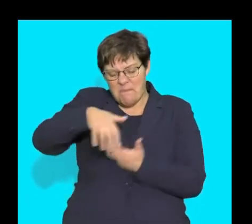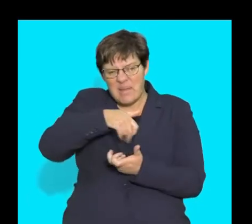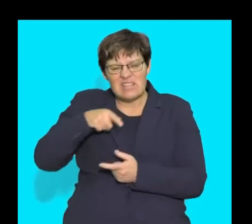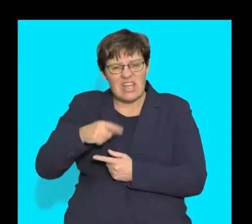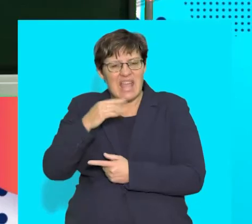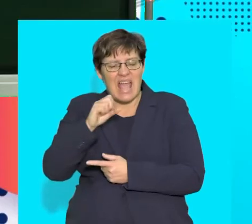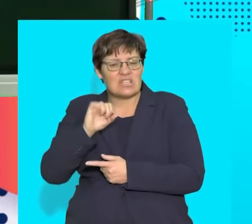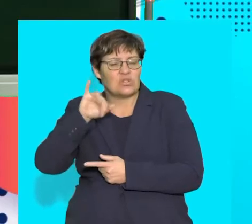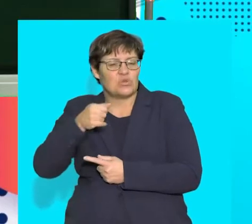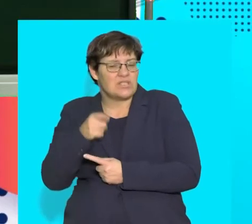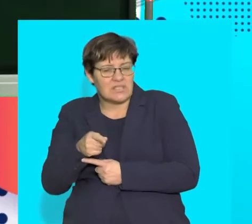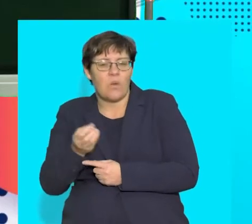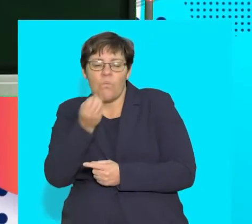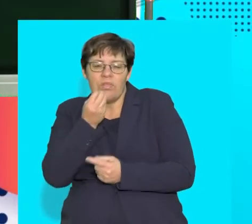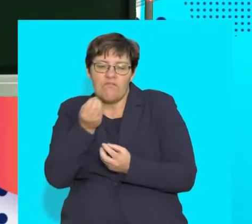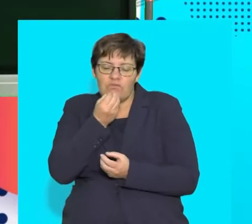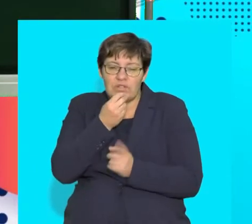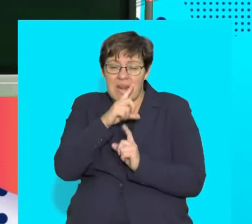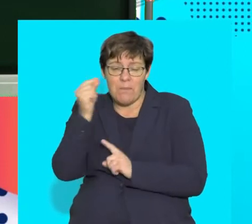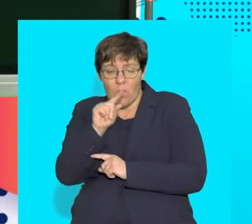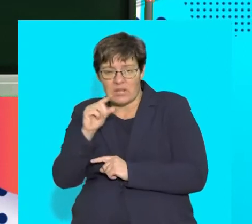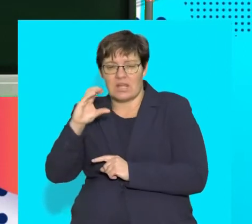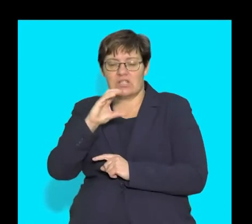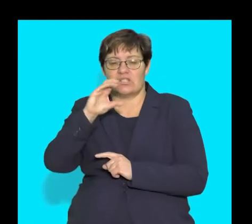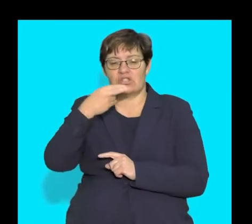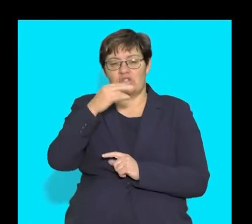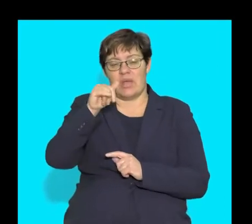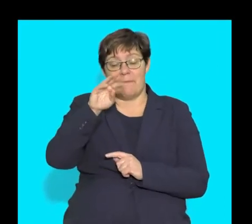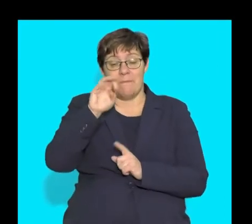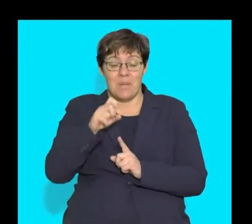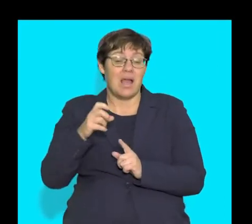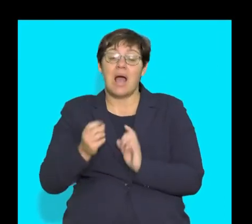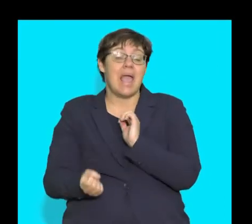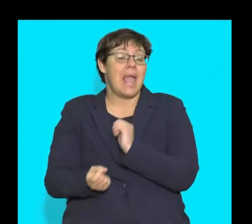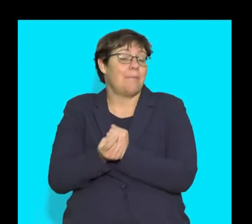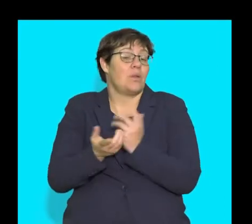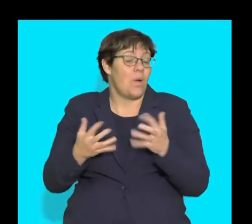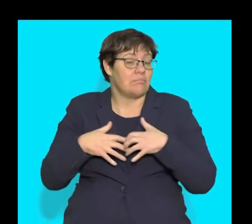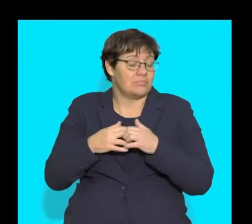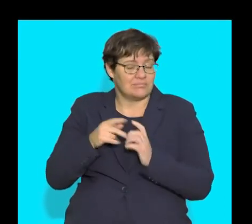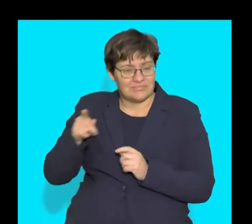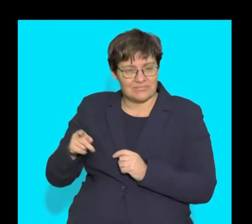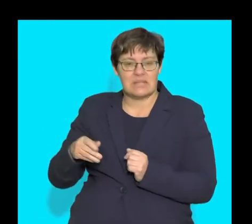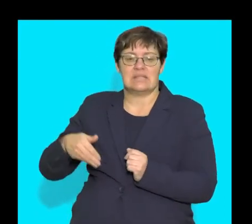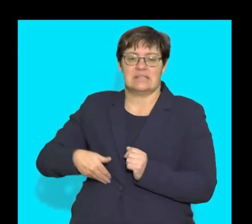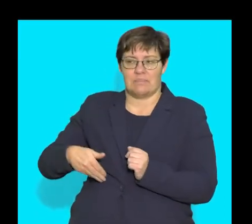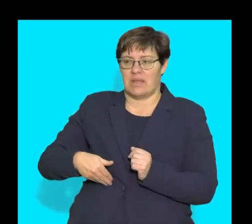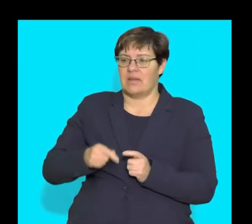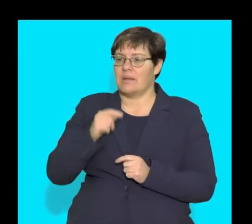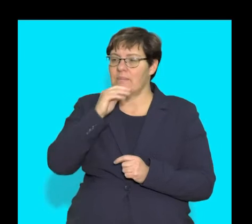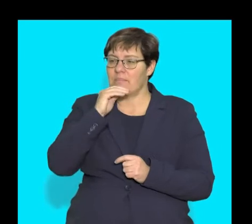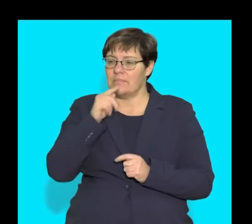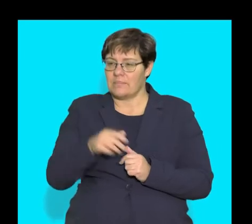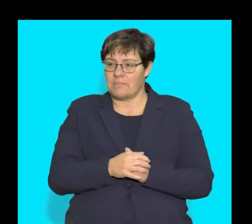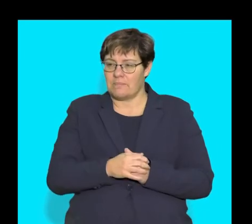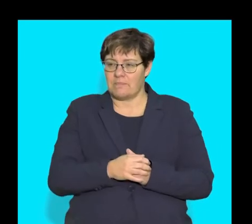gastric juices with food is called chime. So the structure where chime is found is the stomach. And